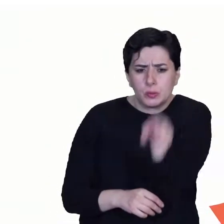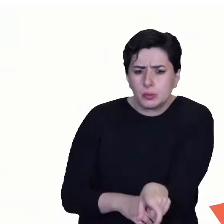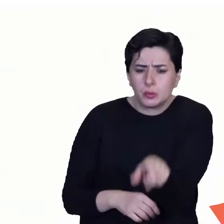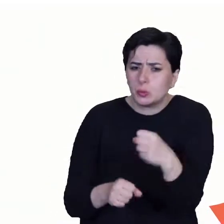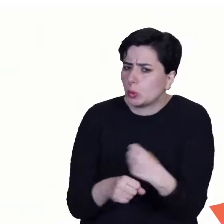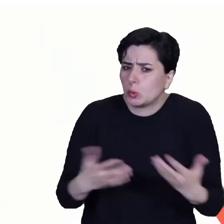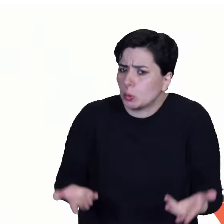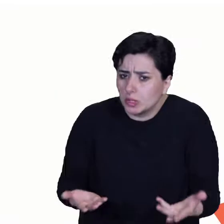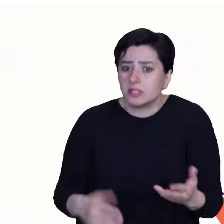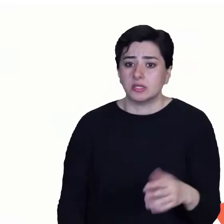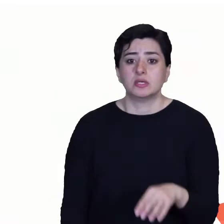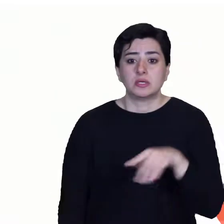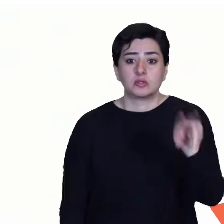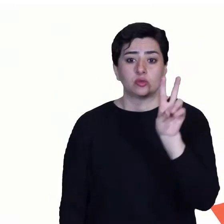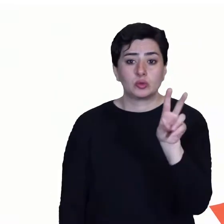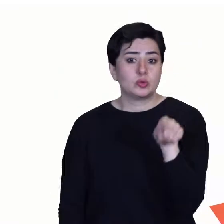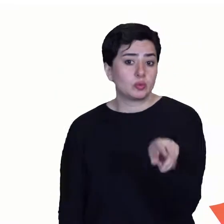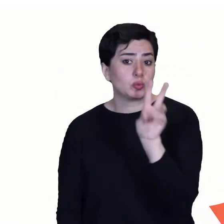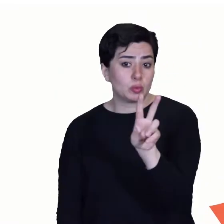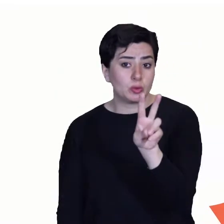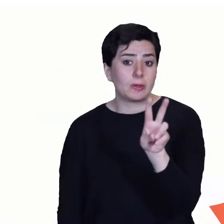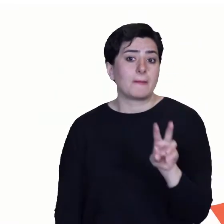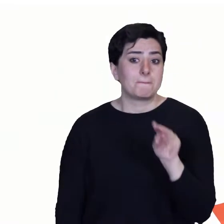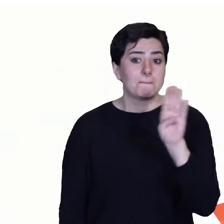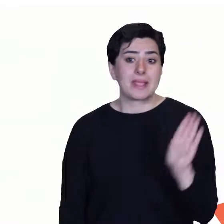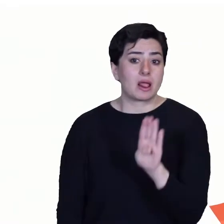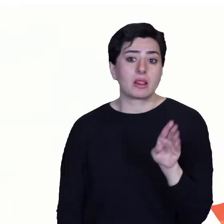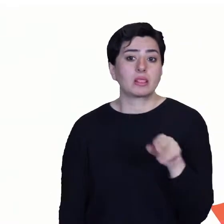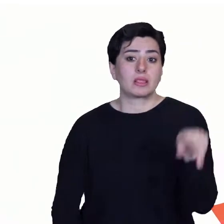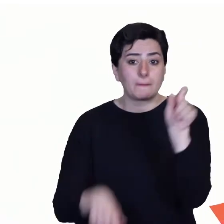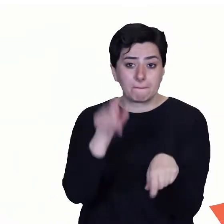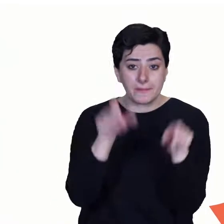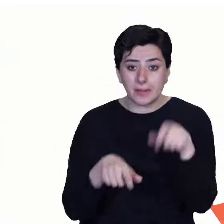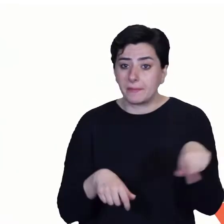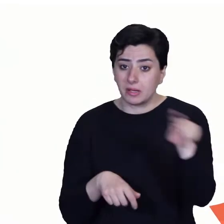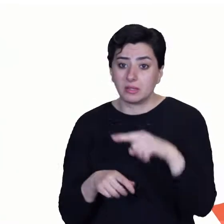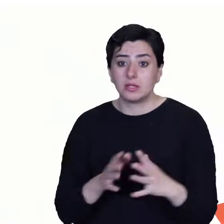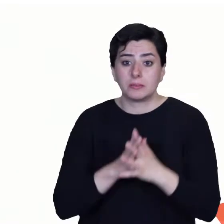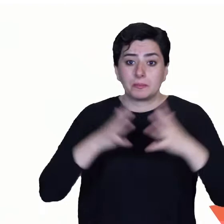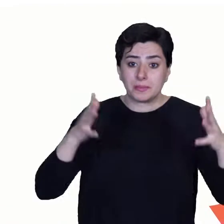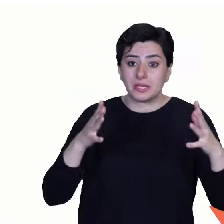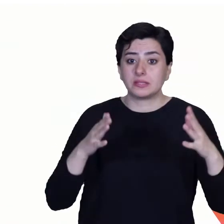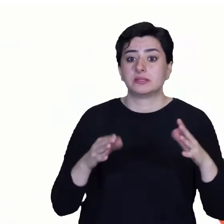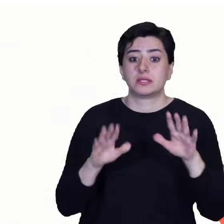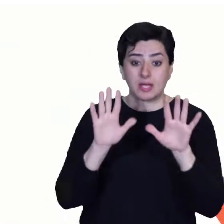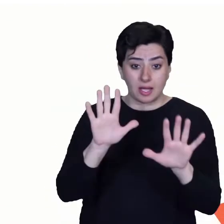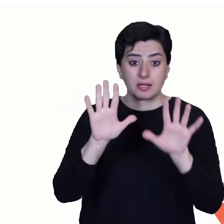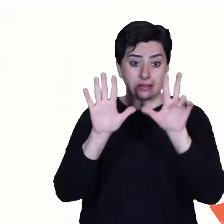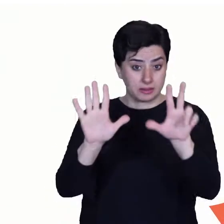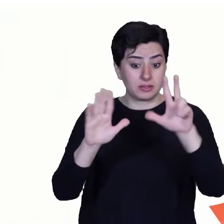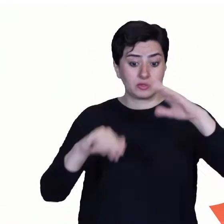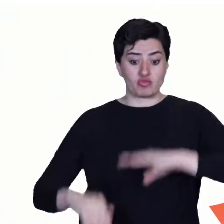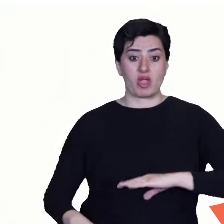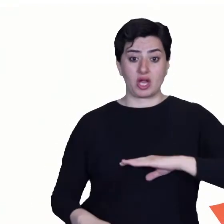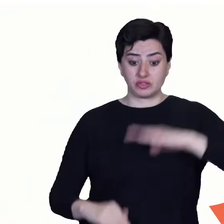2.2 billion people under the age of 18. Grown-ups need to listen to you. Experience shows